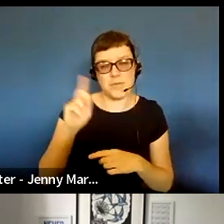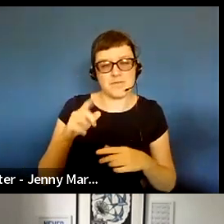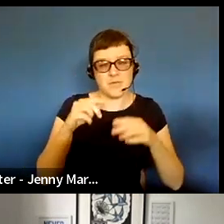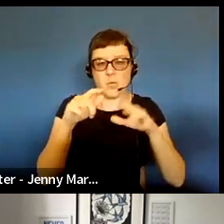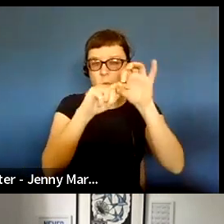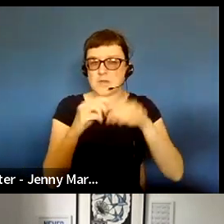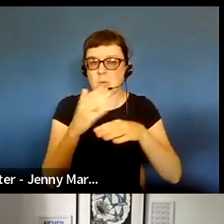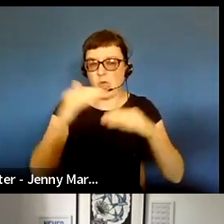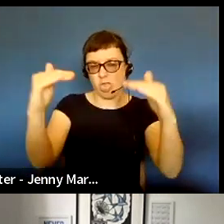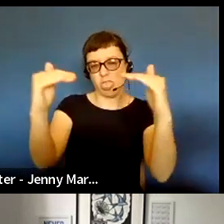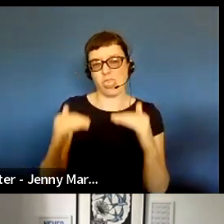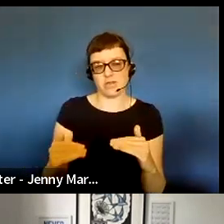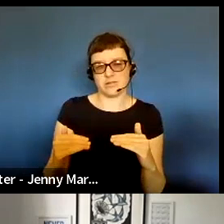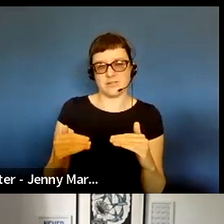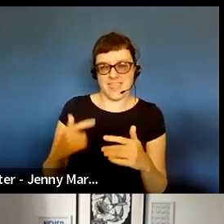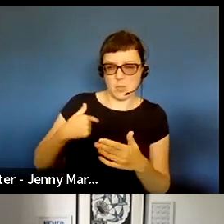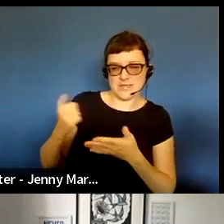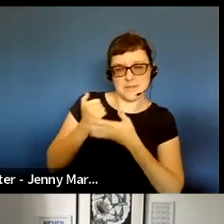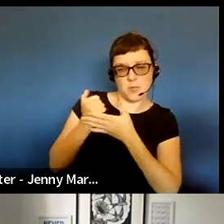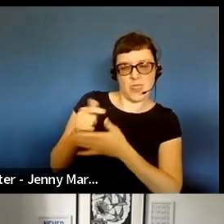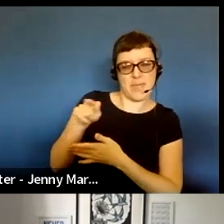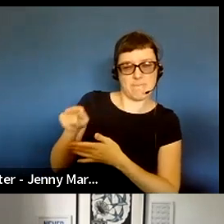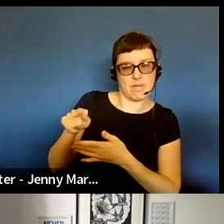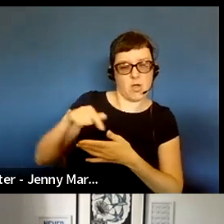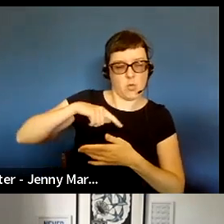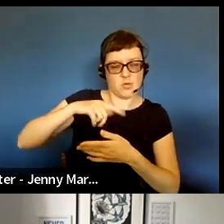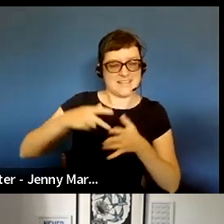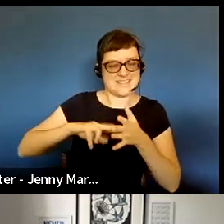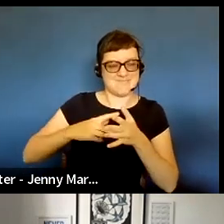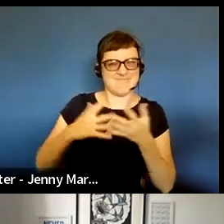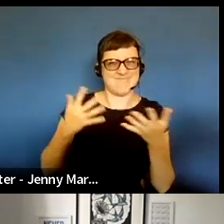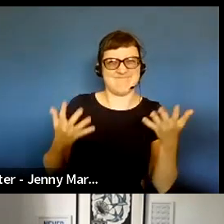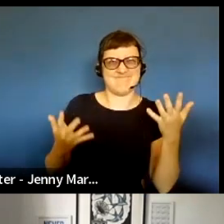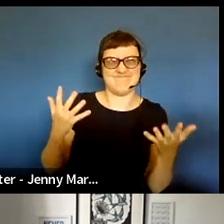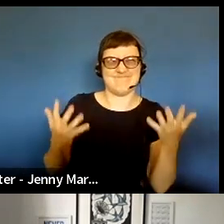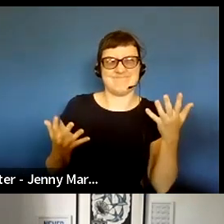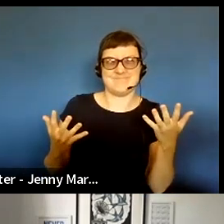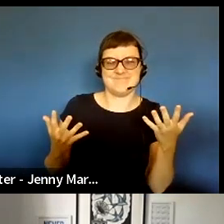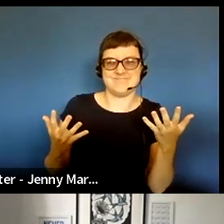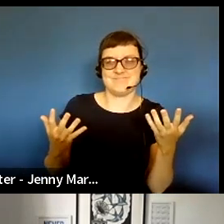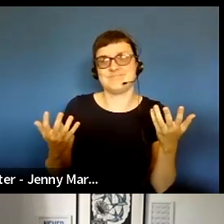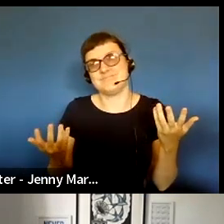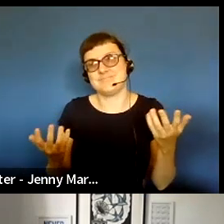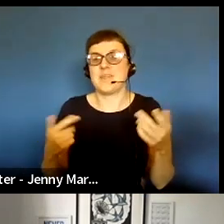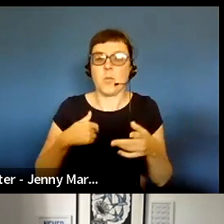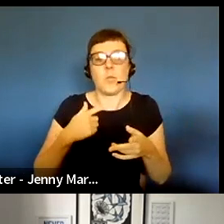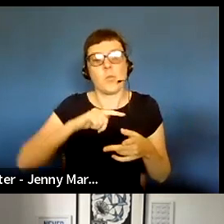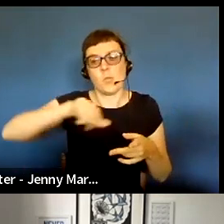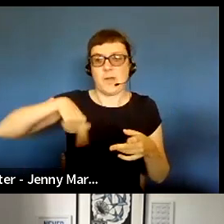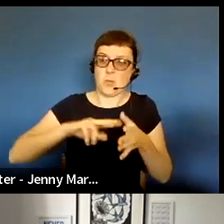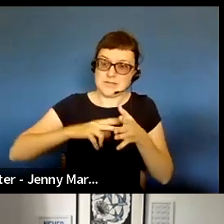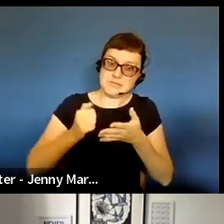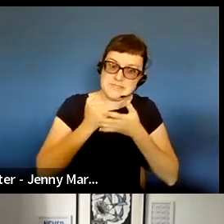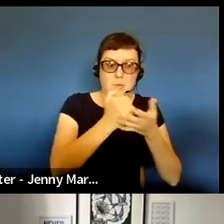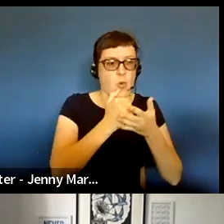low. And obviously they're being supported by us as an organization, and you know, this is not just, I mean, you know, as an organization, we support,